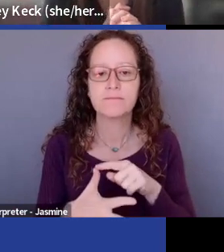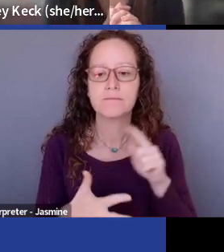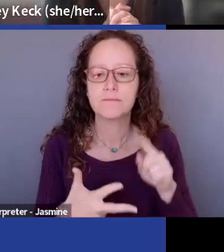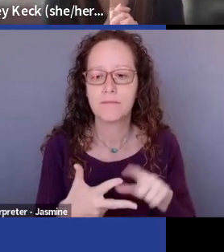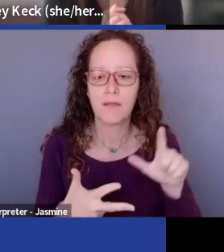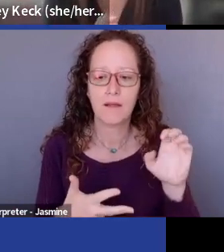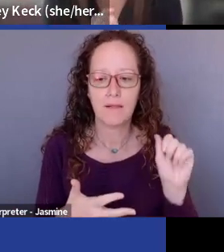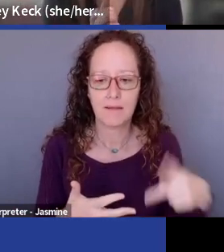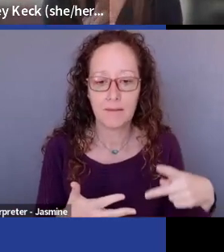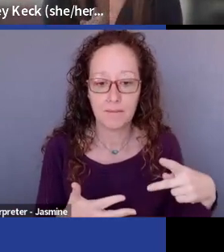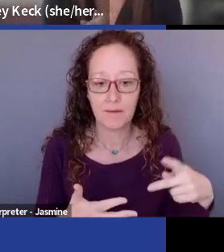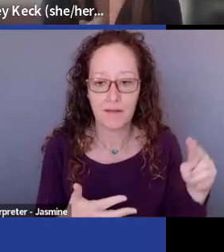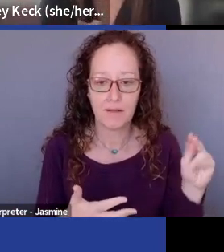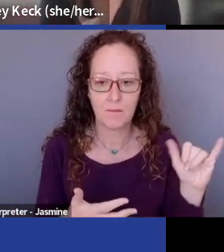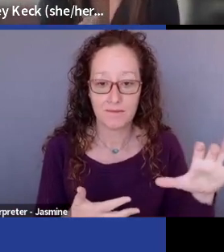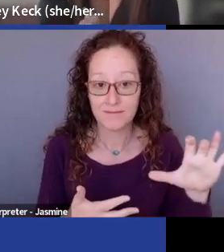Leap NYC,